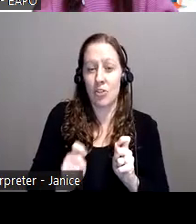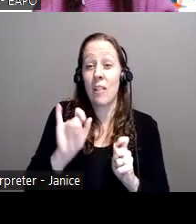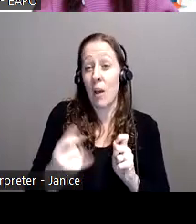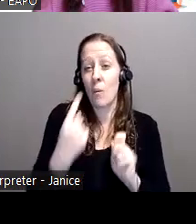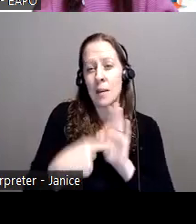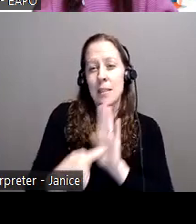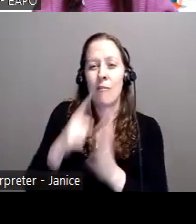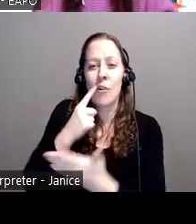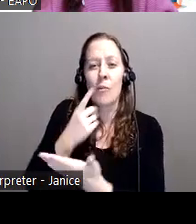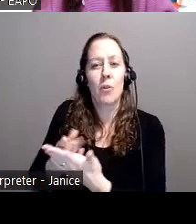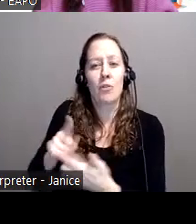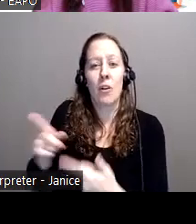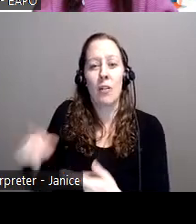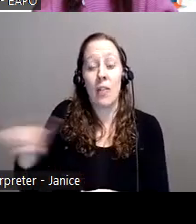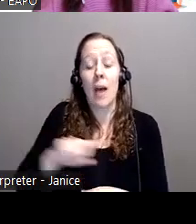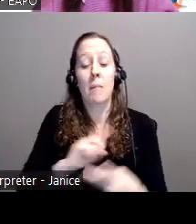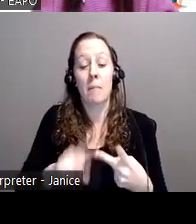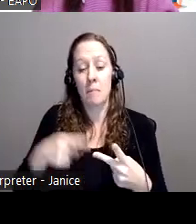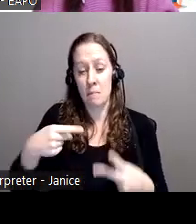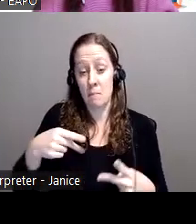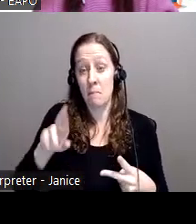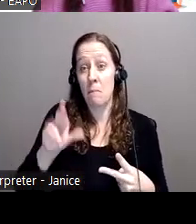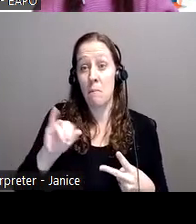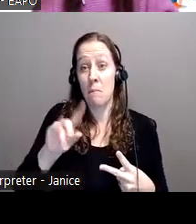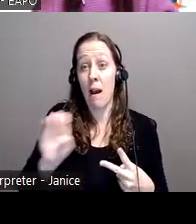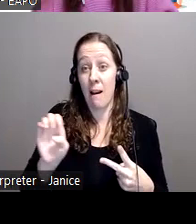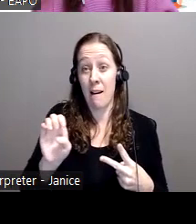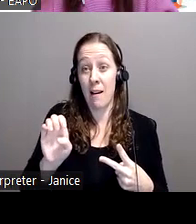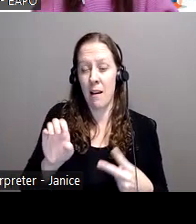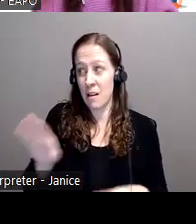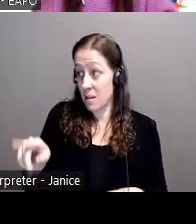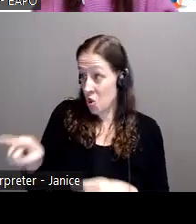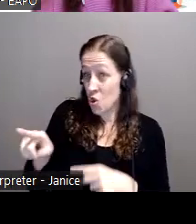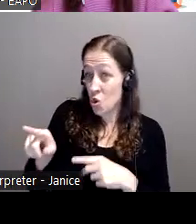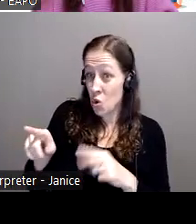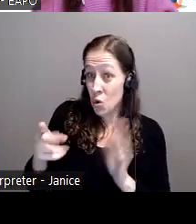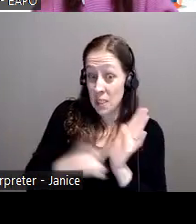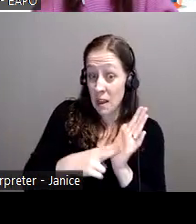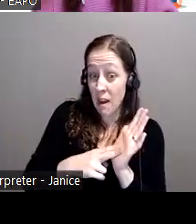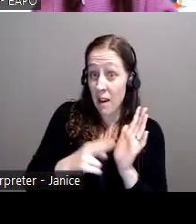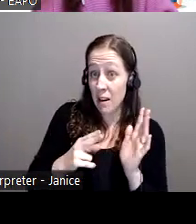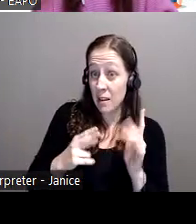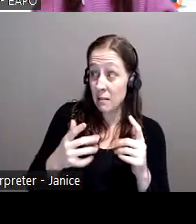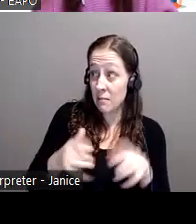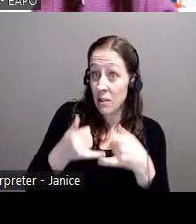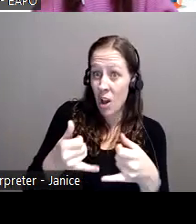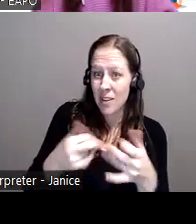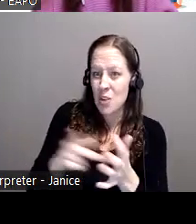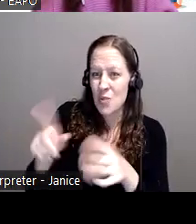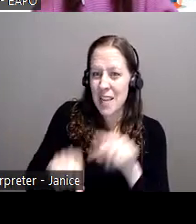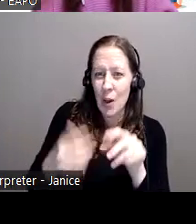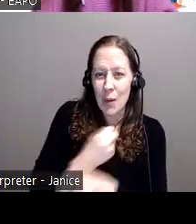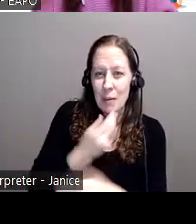of course, with prize scams, we have to, you know, let them know that if you didn't enter into a contest and you cannot win money,